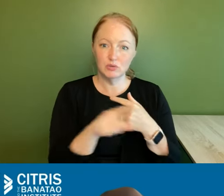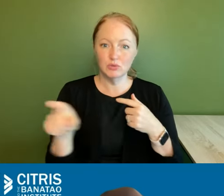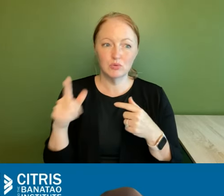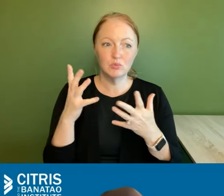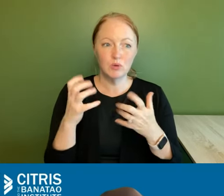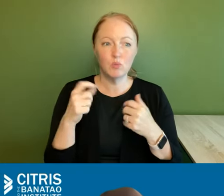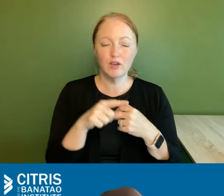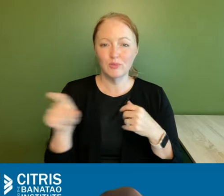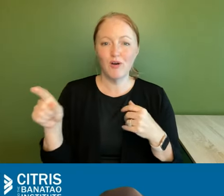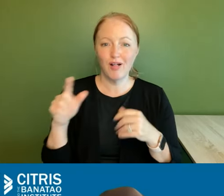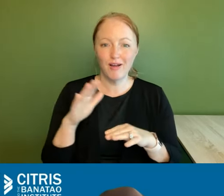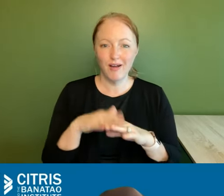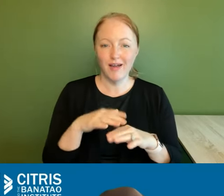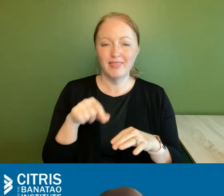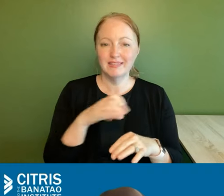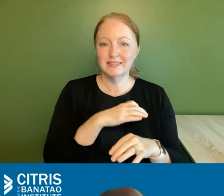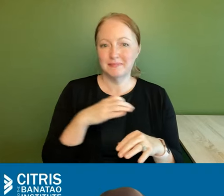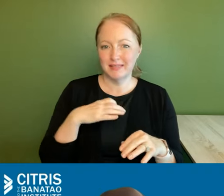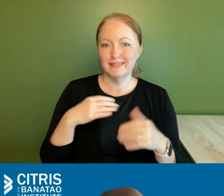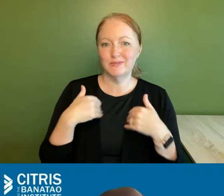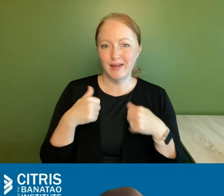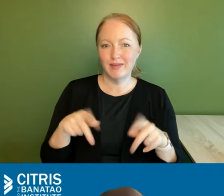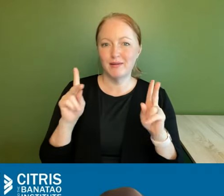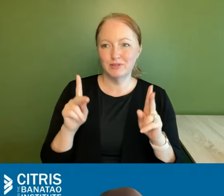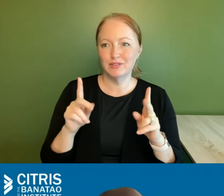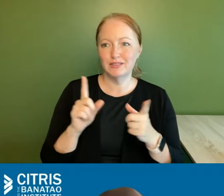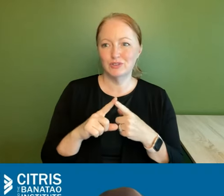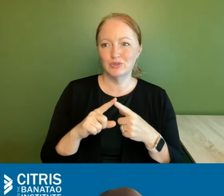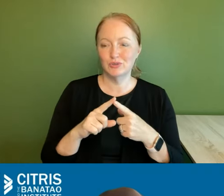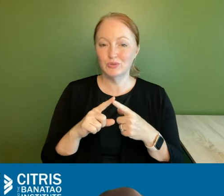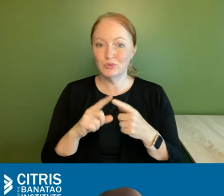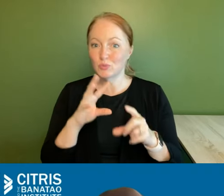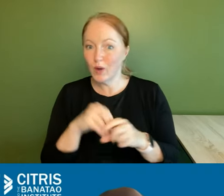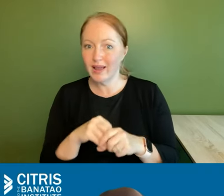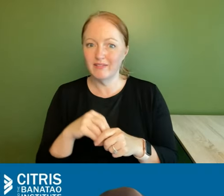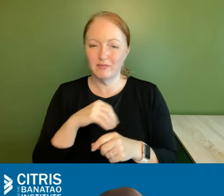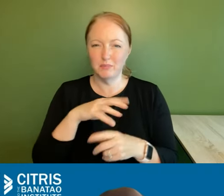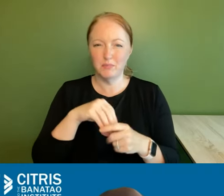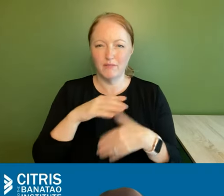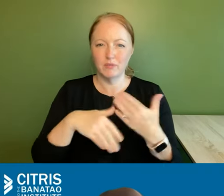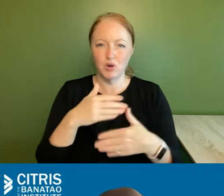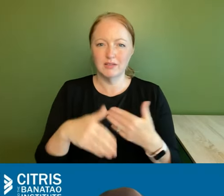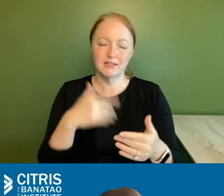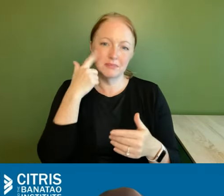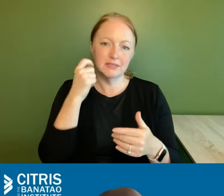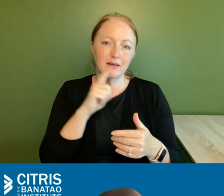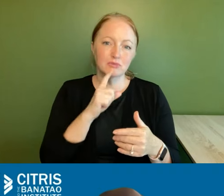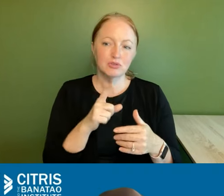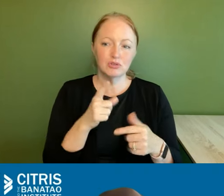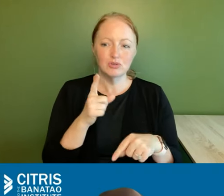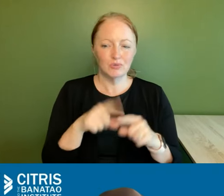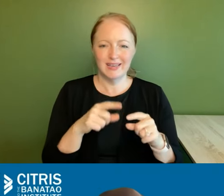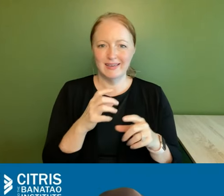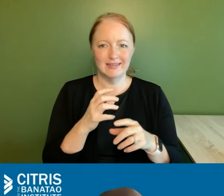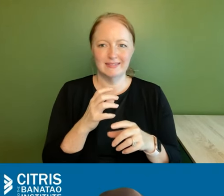we want you all who are on this committee to have that opportunity to weigh in and be part of that process because i can imagine that we can't get